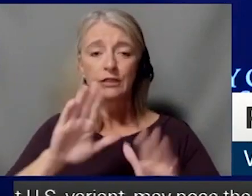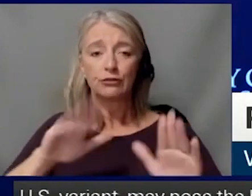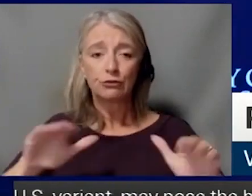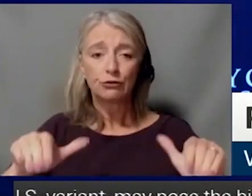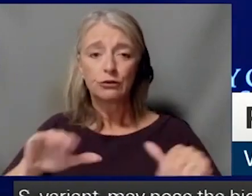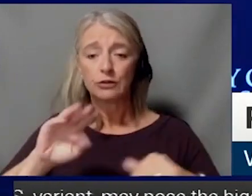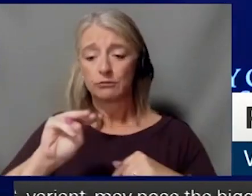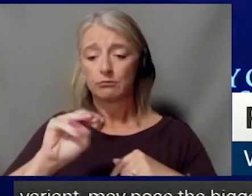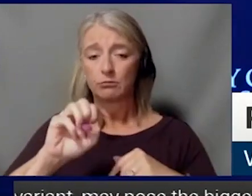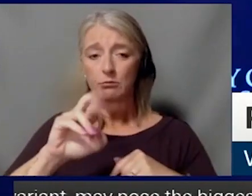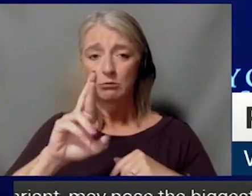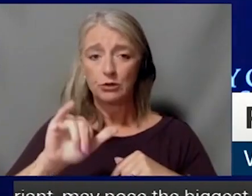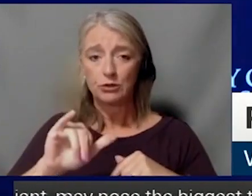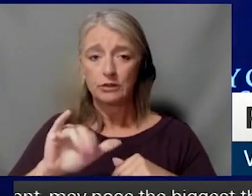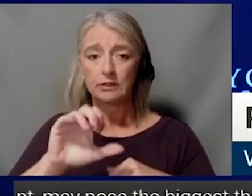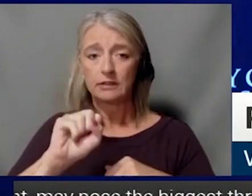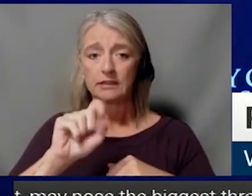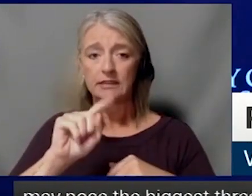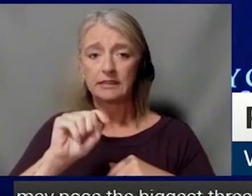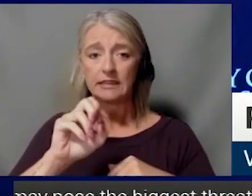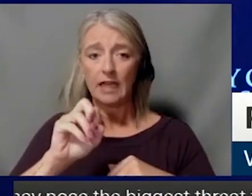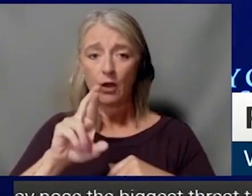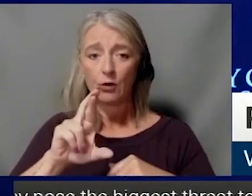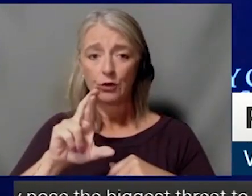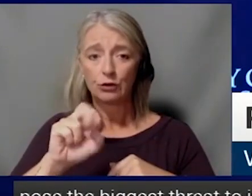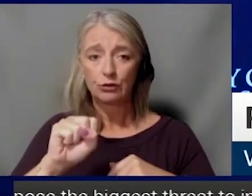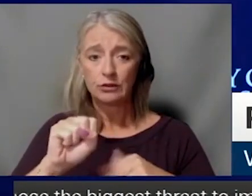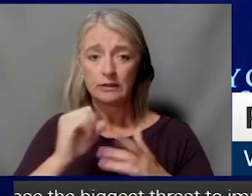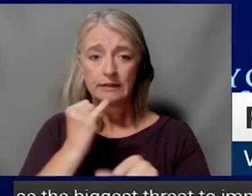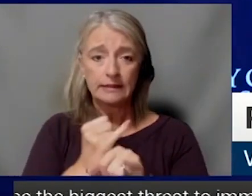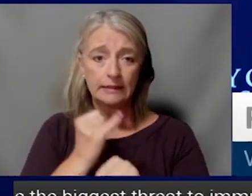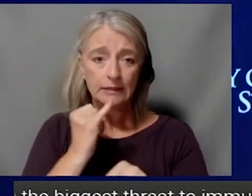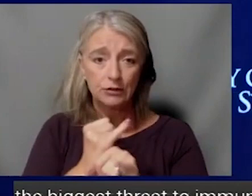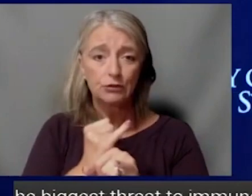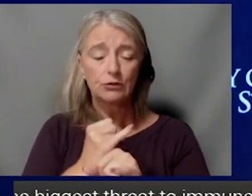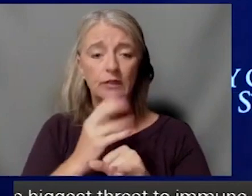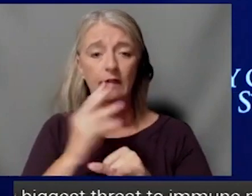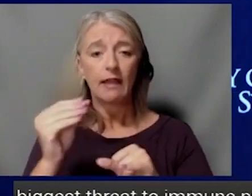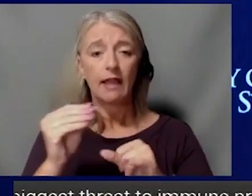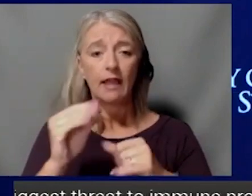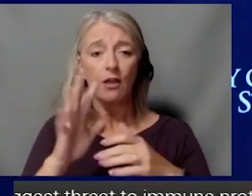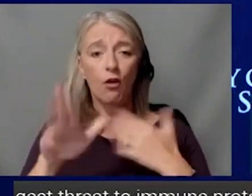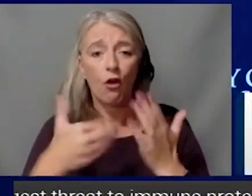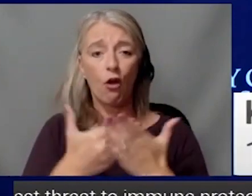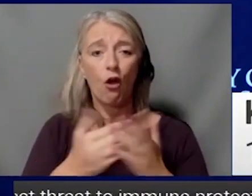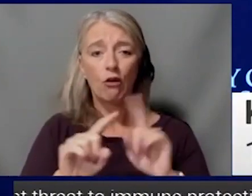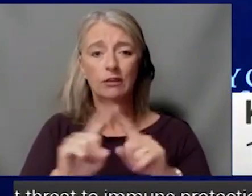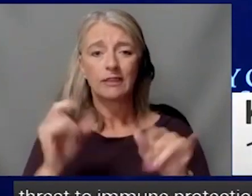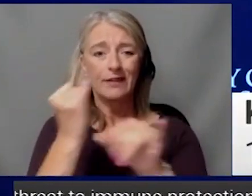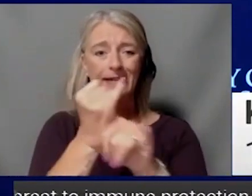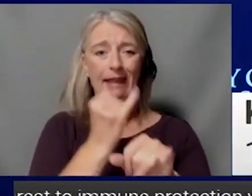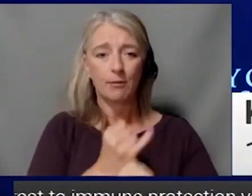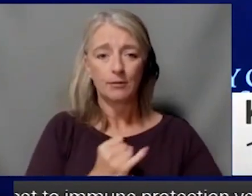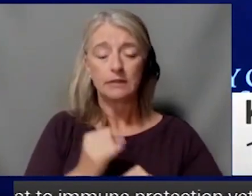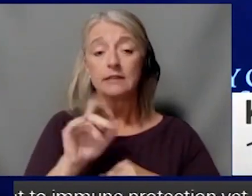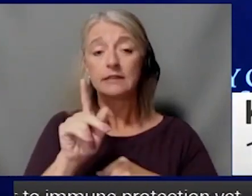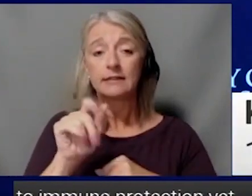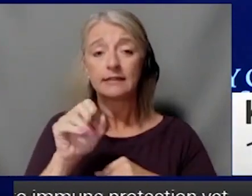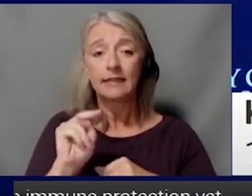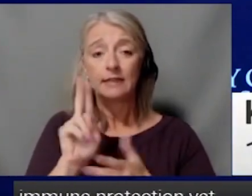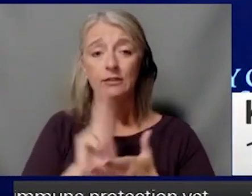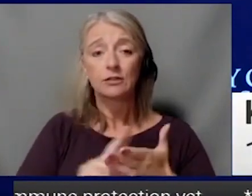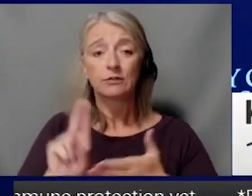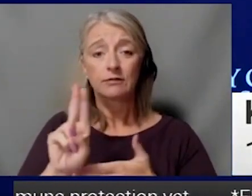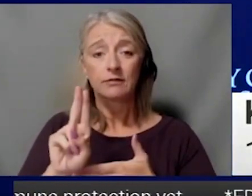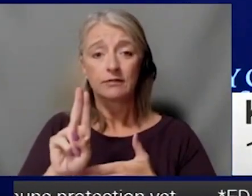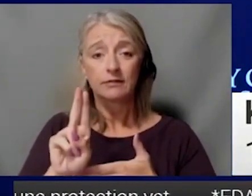Stowers Institute and all campuses of the University of Kansas and the University of Kansas Health System,